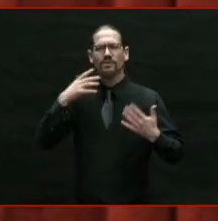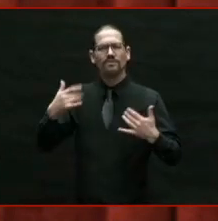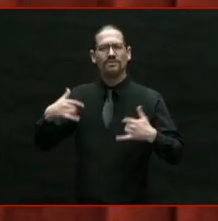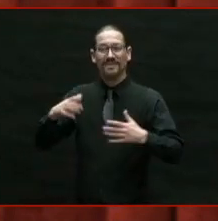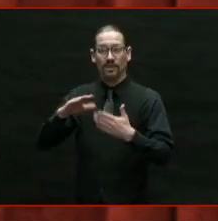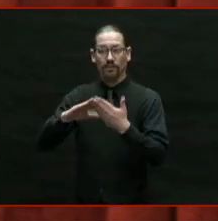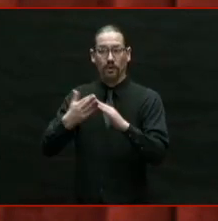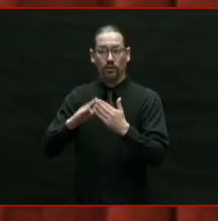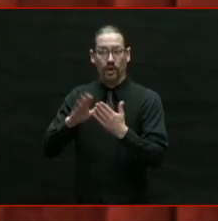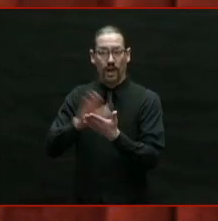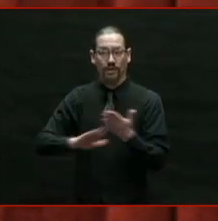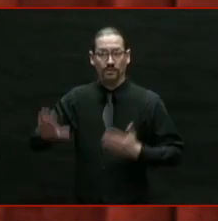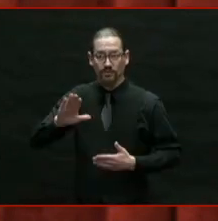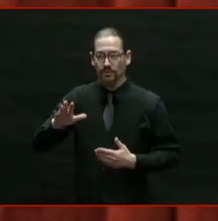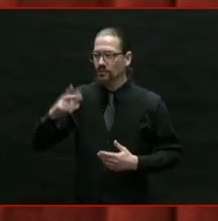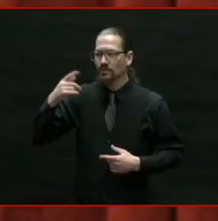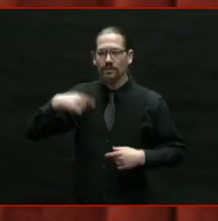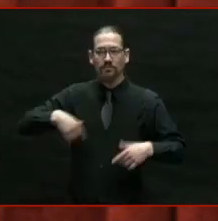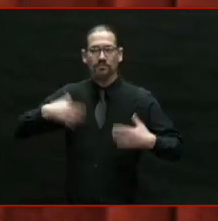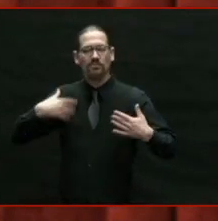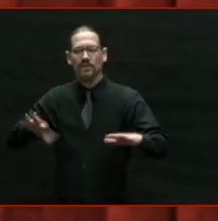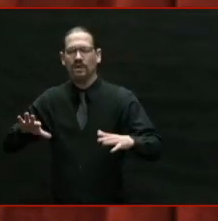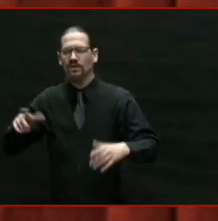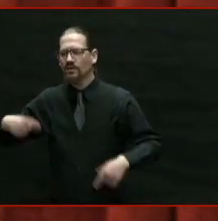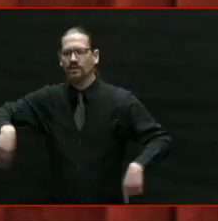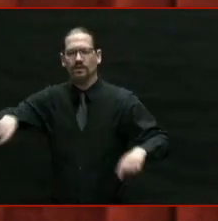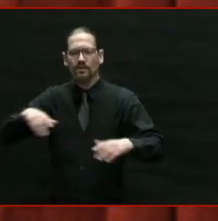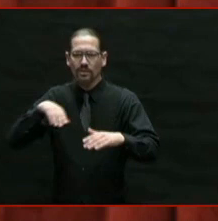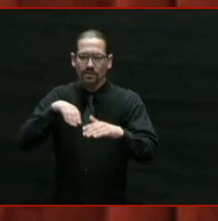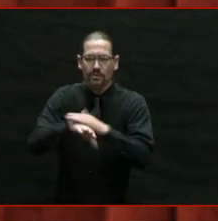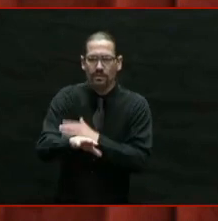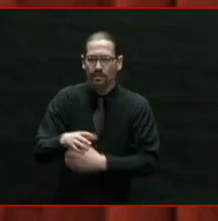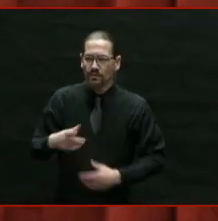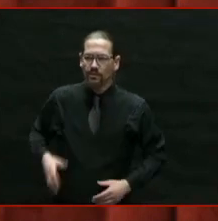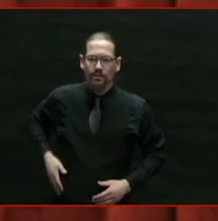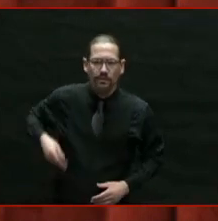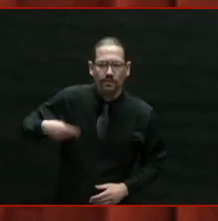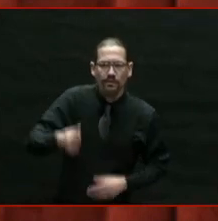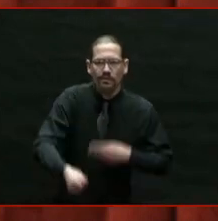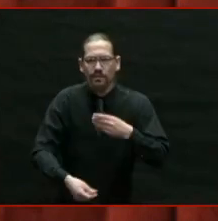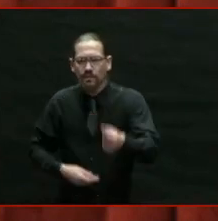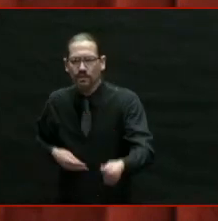for all Rhode Island high school graduates.